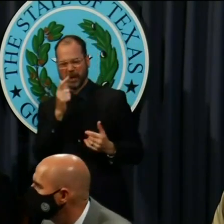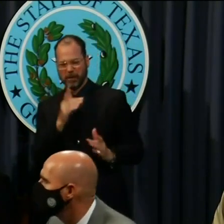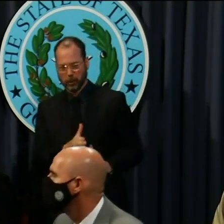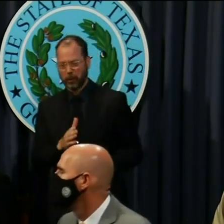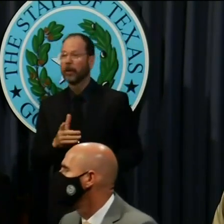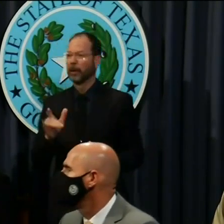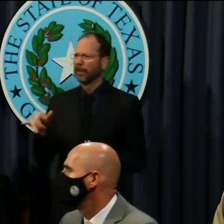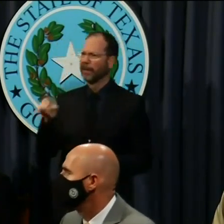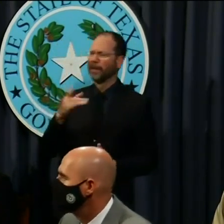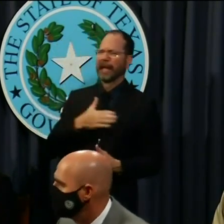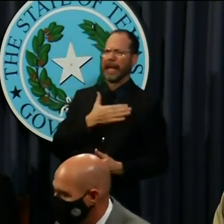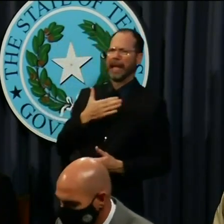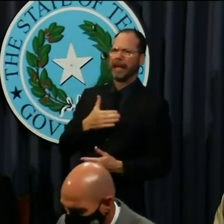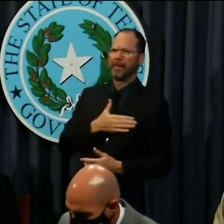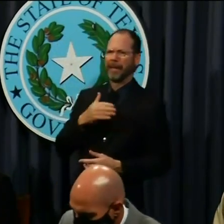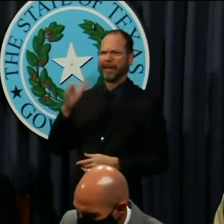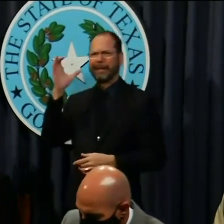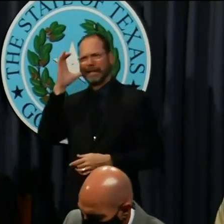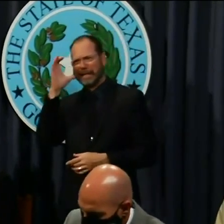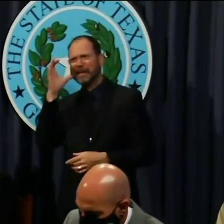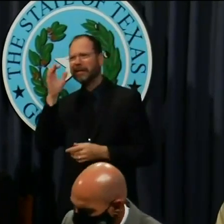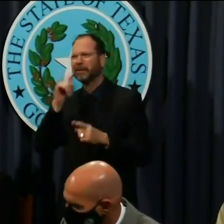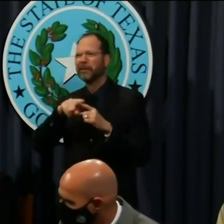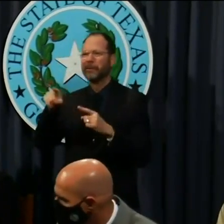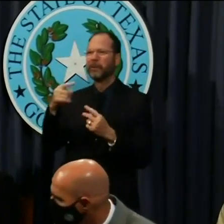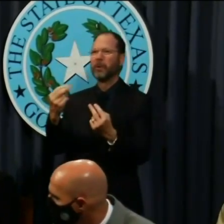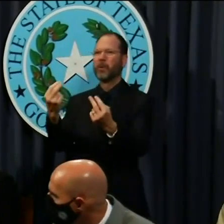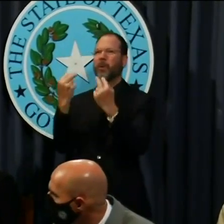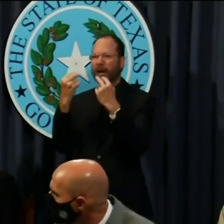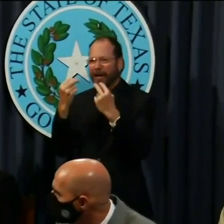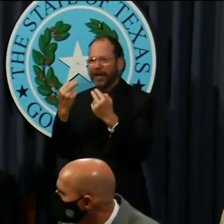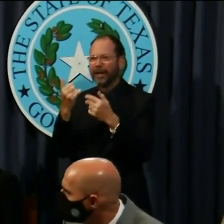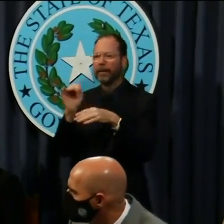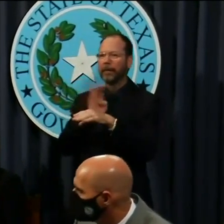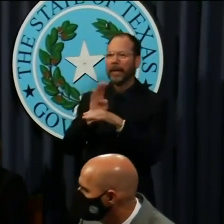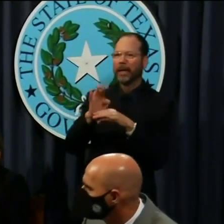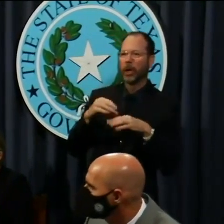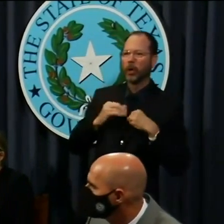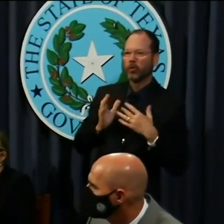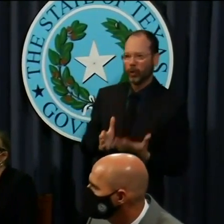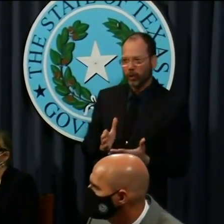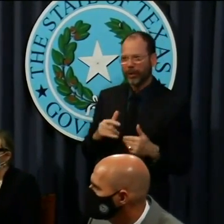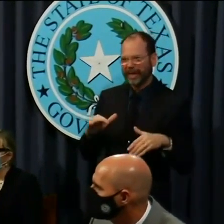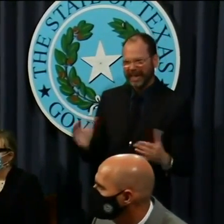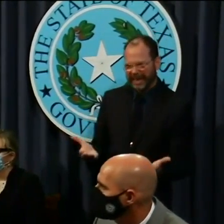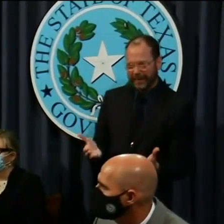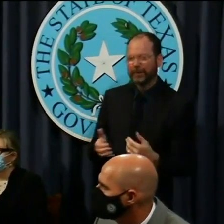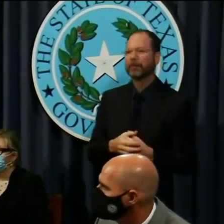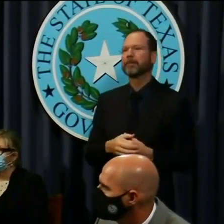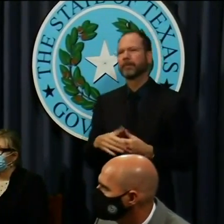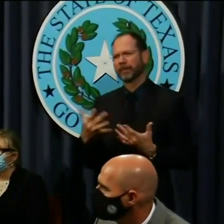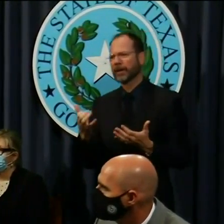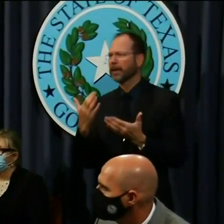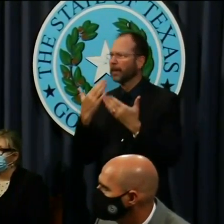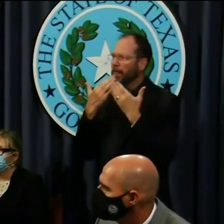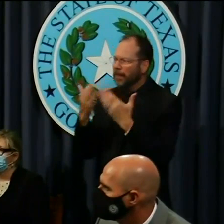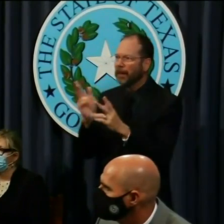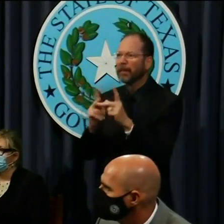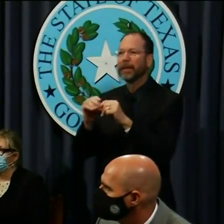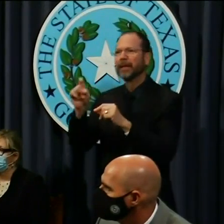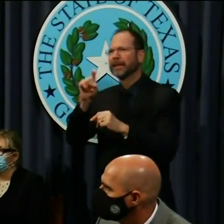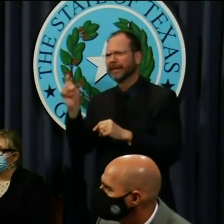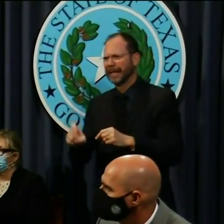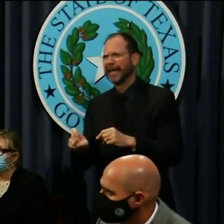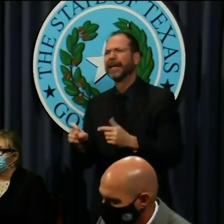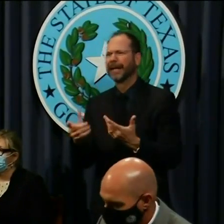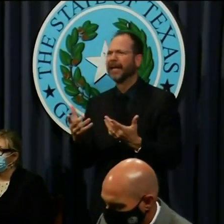welcome news to everyone watching and all of the business owners out there. And I want to thank the people of Texas